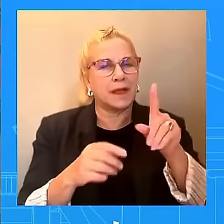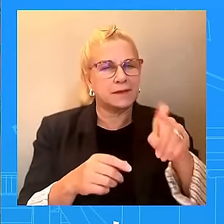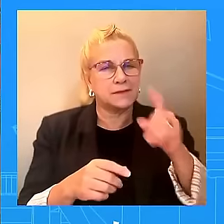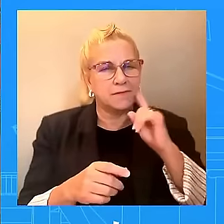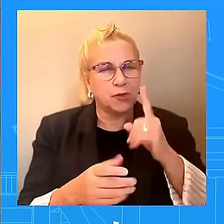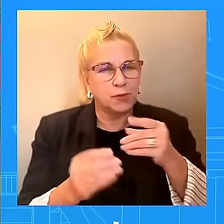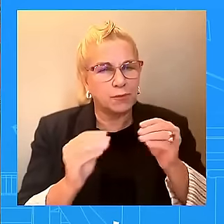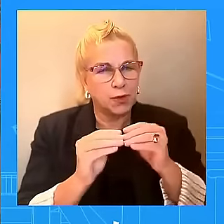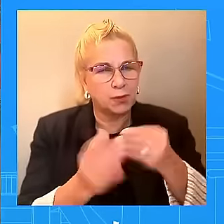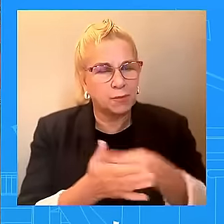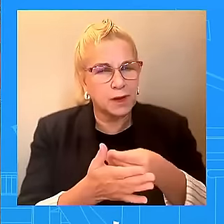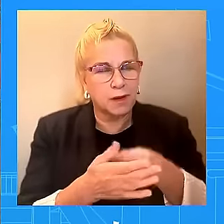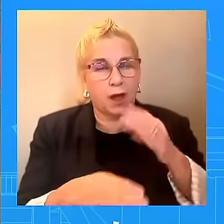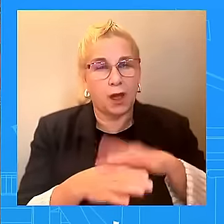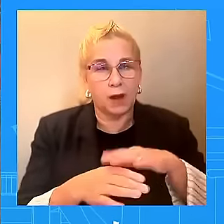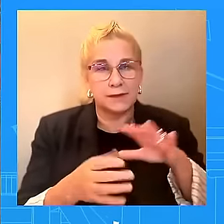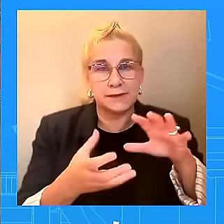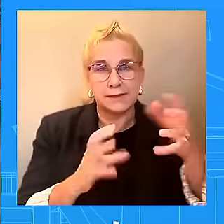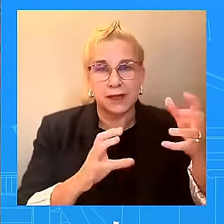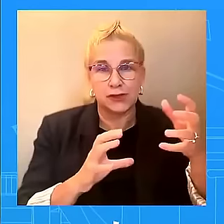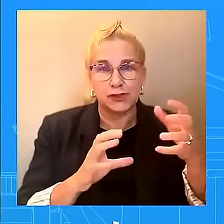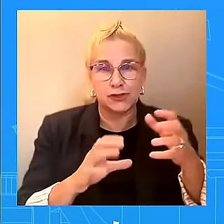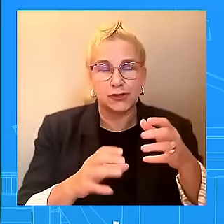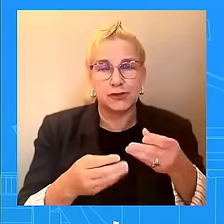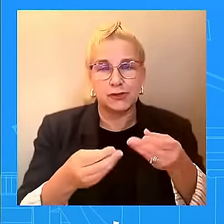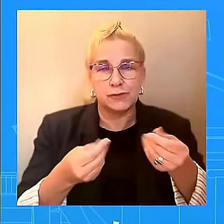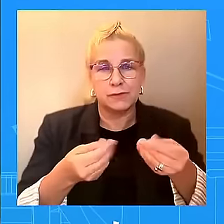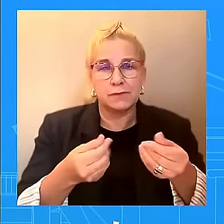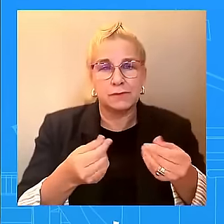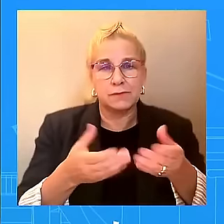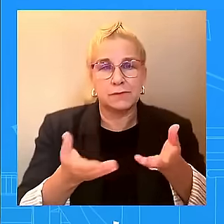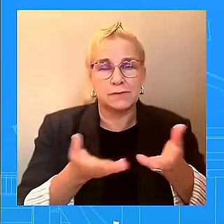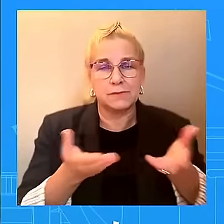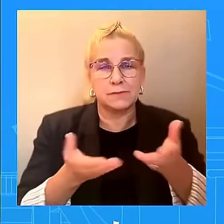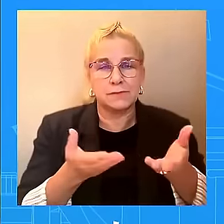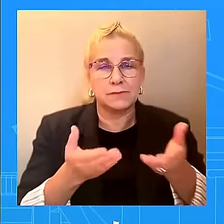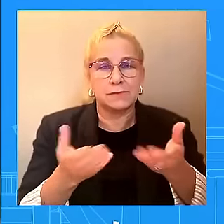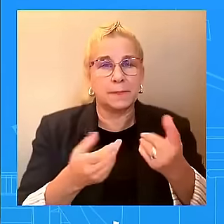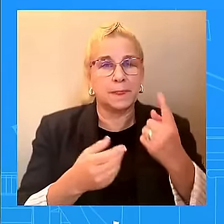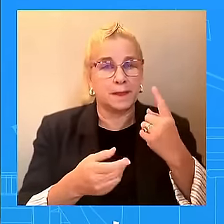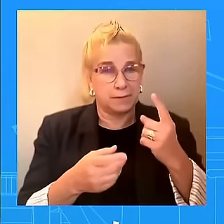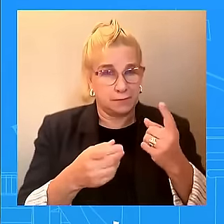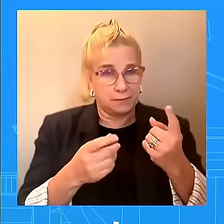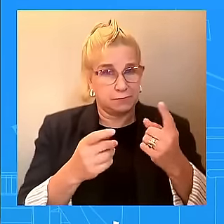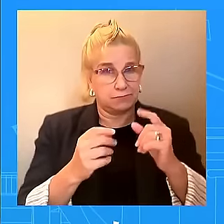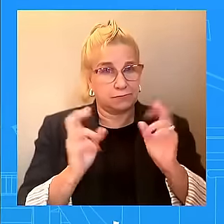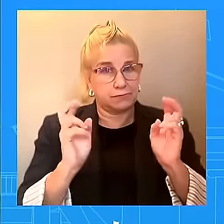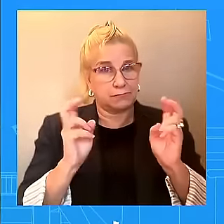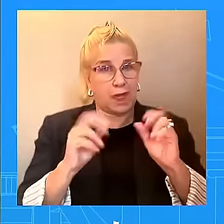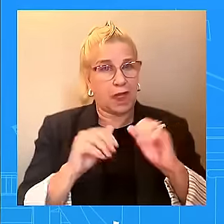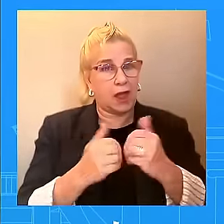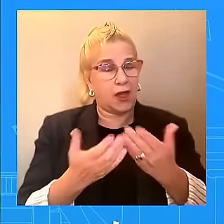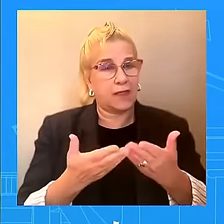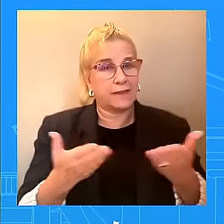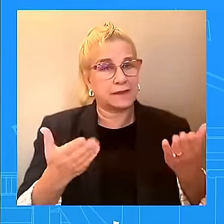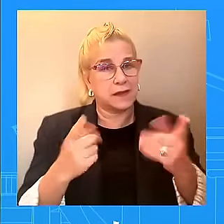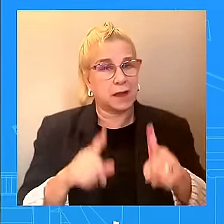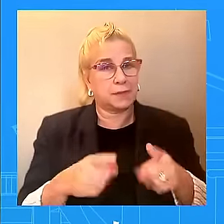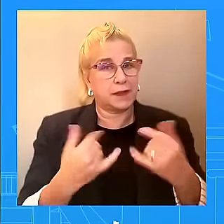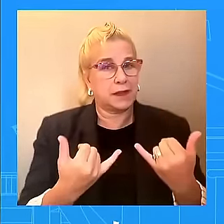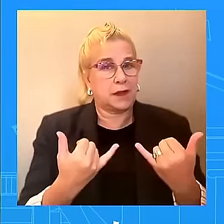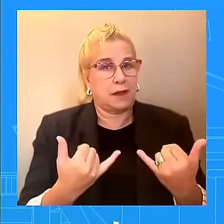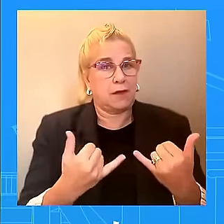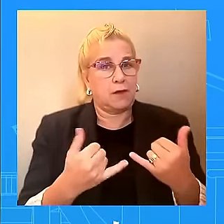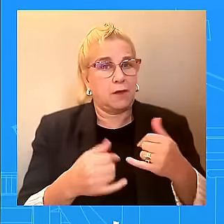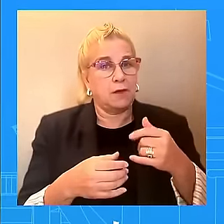behind the scenes happening to bring it back early. So, look, first, the letters focused on SBA's disaster